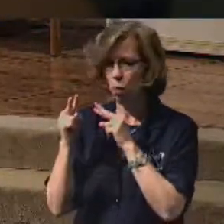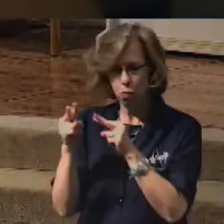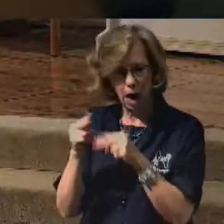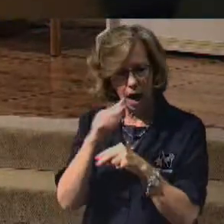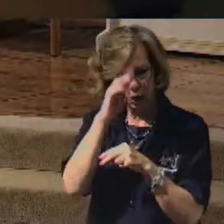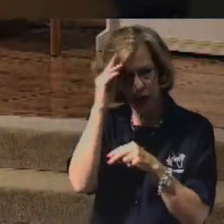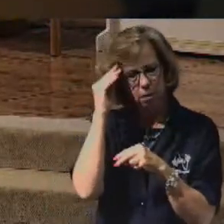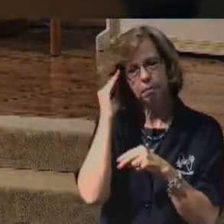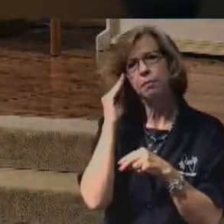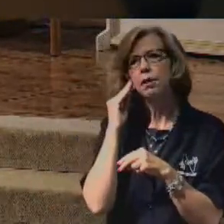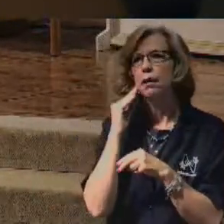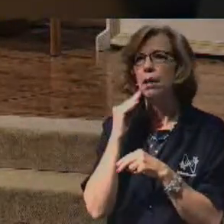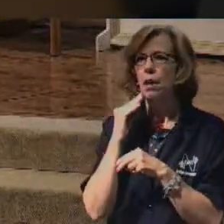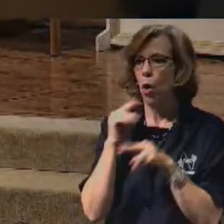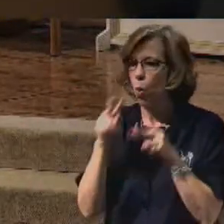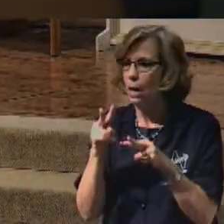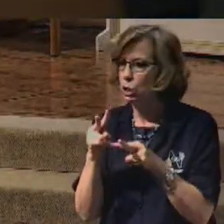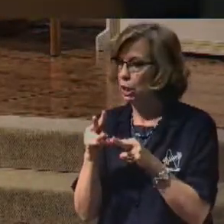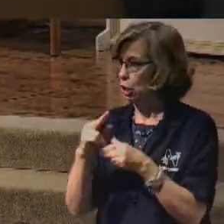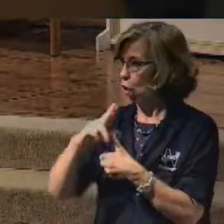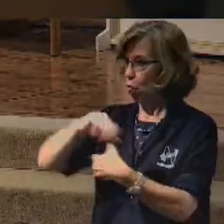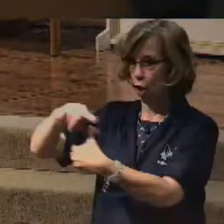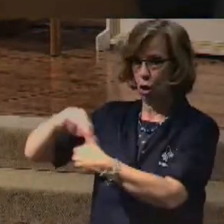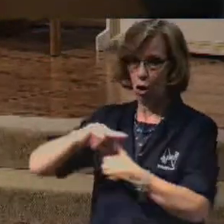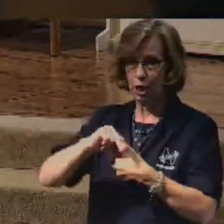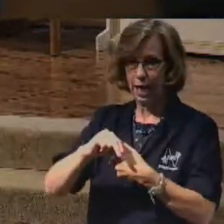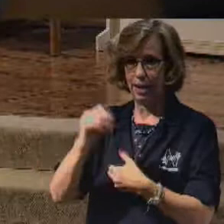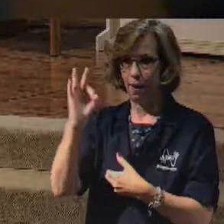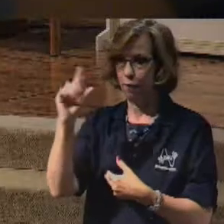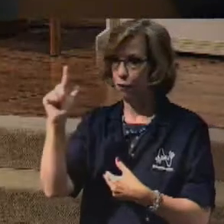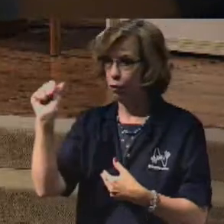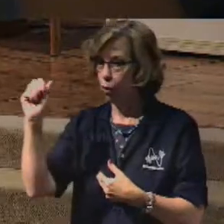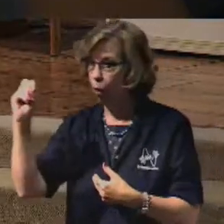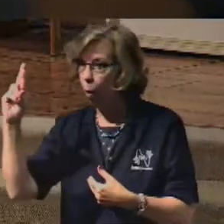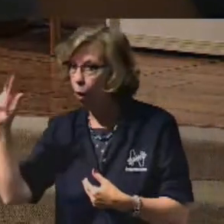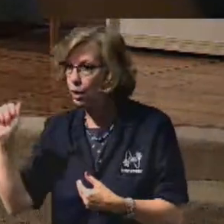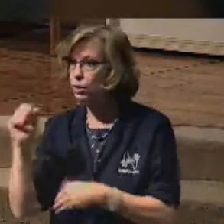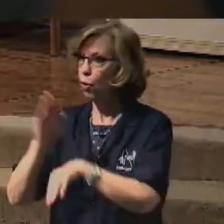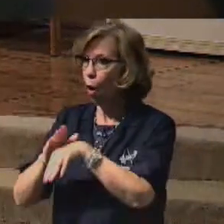had opportunity the updates of what was happening with Florence. Weren't you?